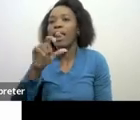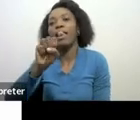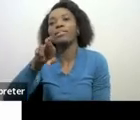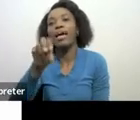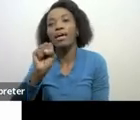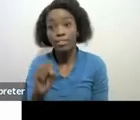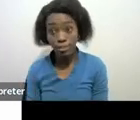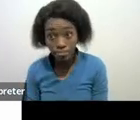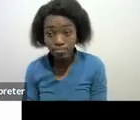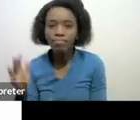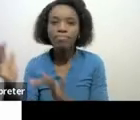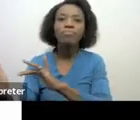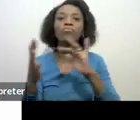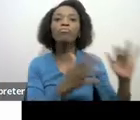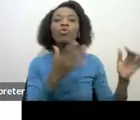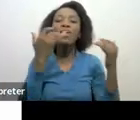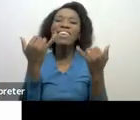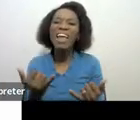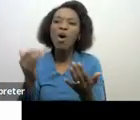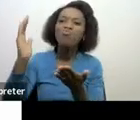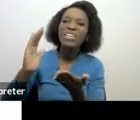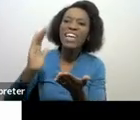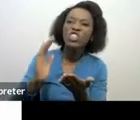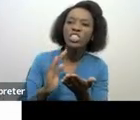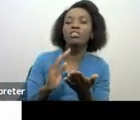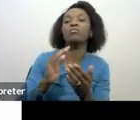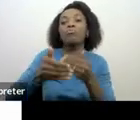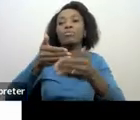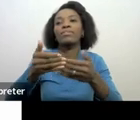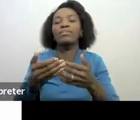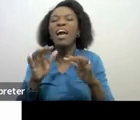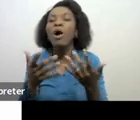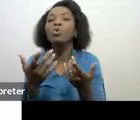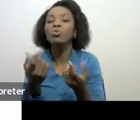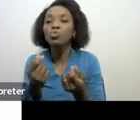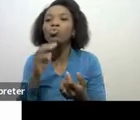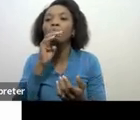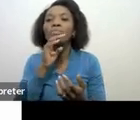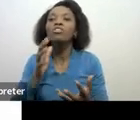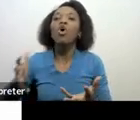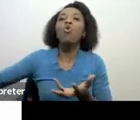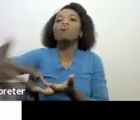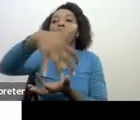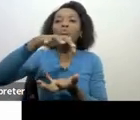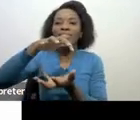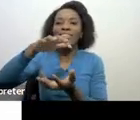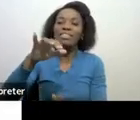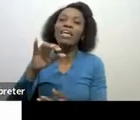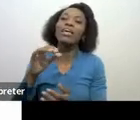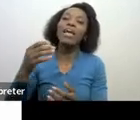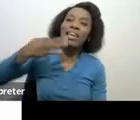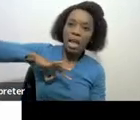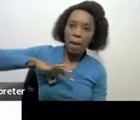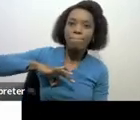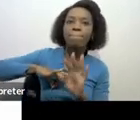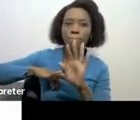on on the reduction process we have gross income the gross income is all employees or taxpayers income except capital receipts